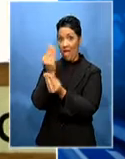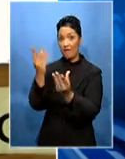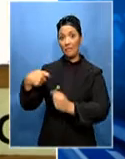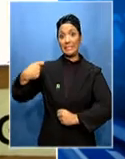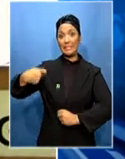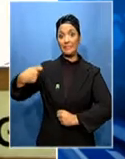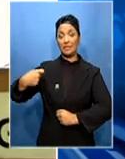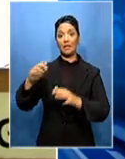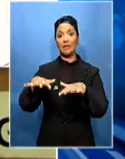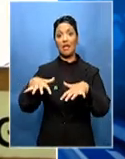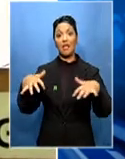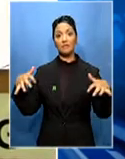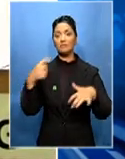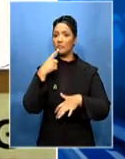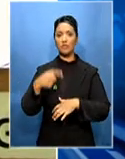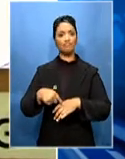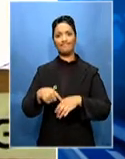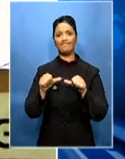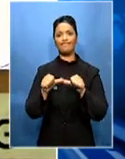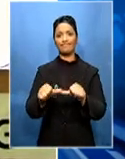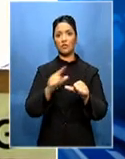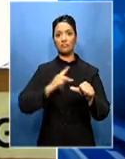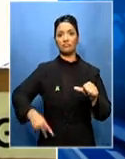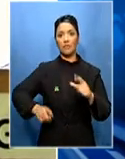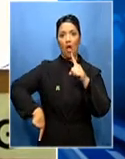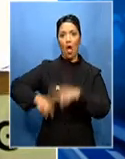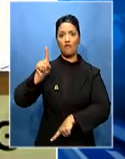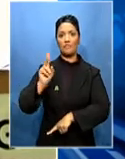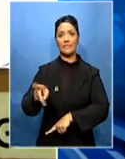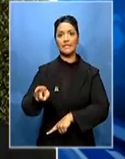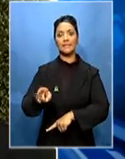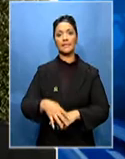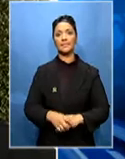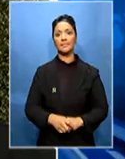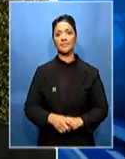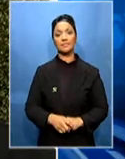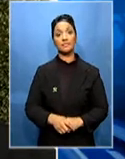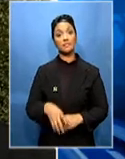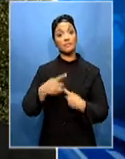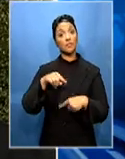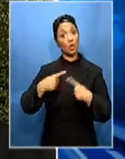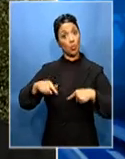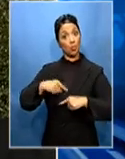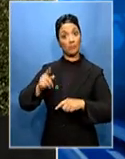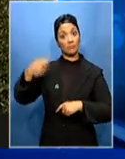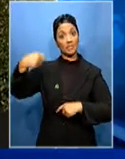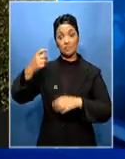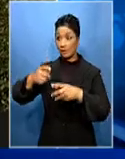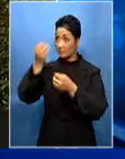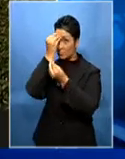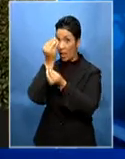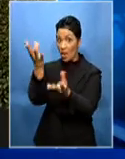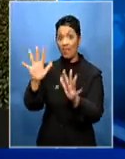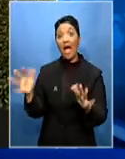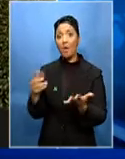Assembly that Mpatele would no longer be represented in Parliament. We did notify the Speaker of Parliament in writing.